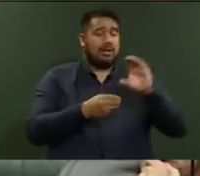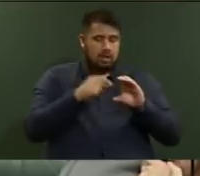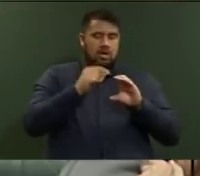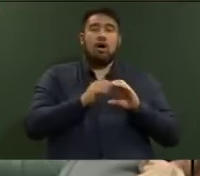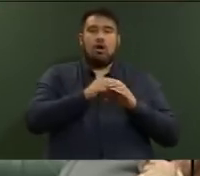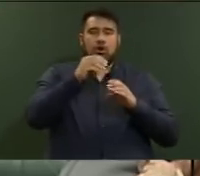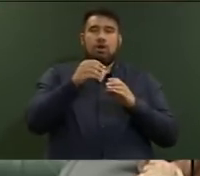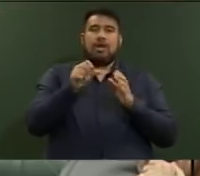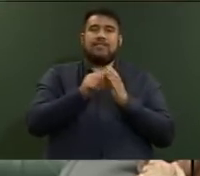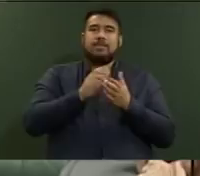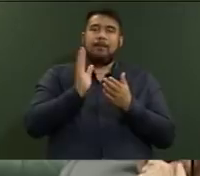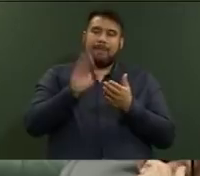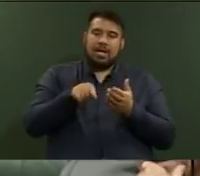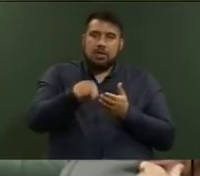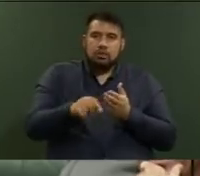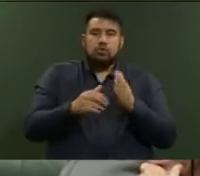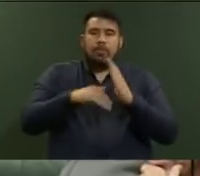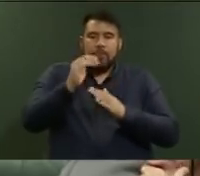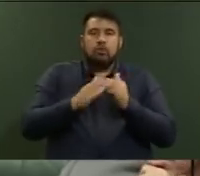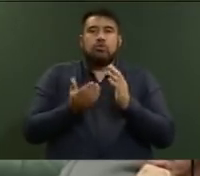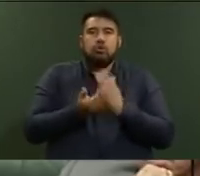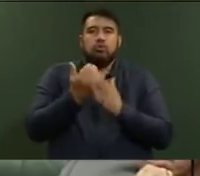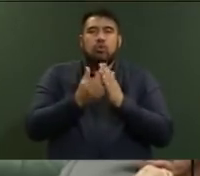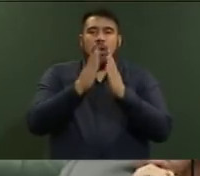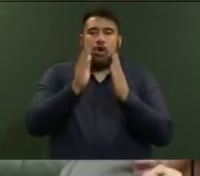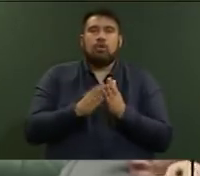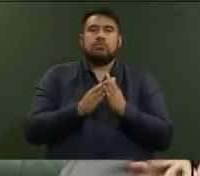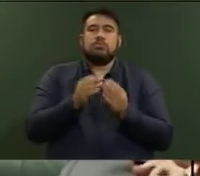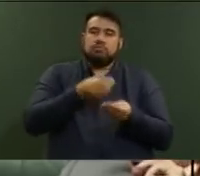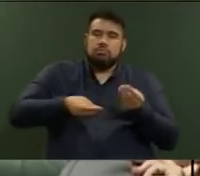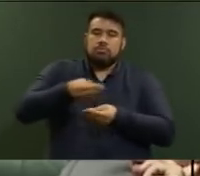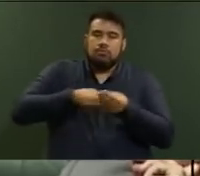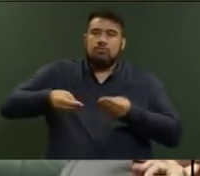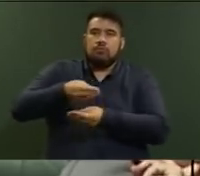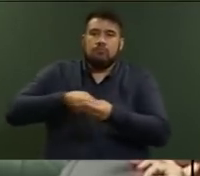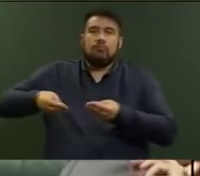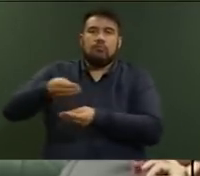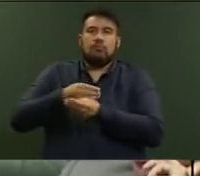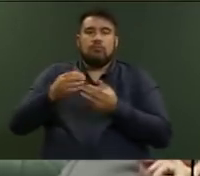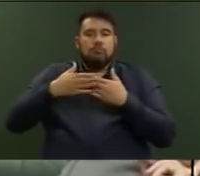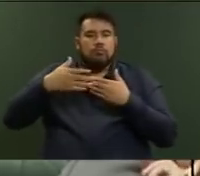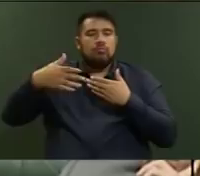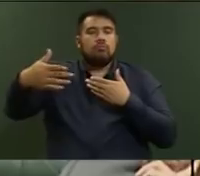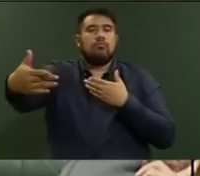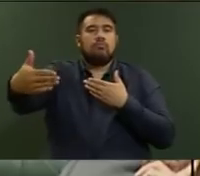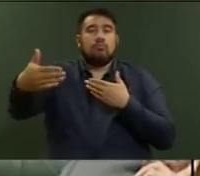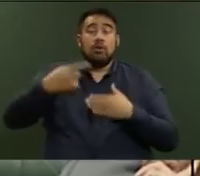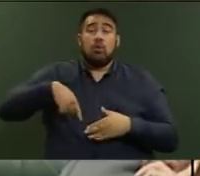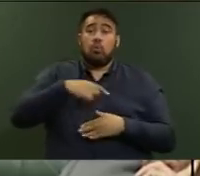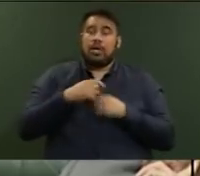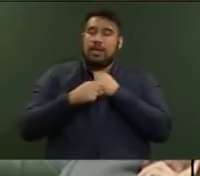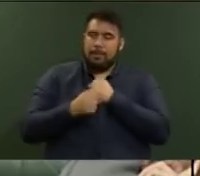and over again to build more affordable KiwiBuild homes, something that we are committed to doing,